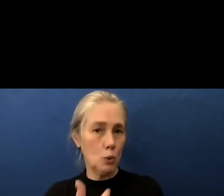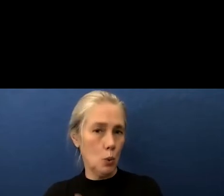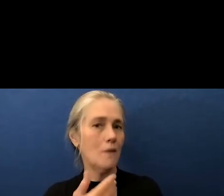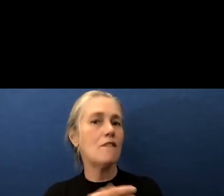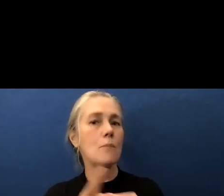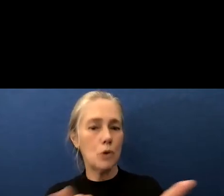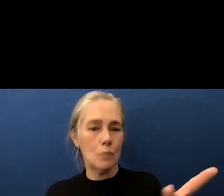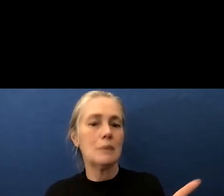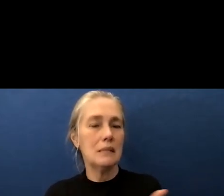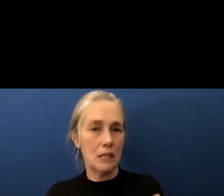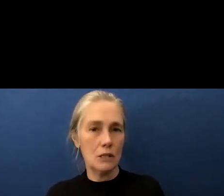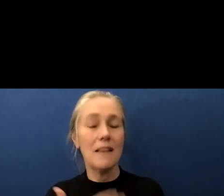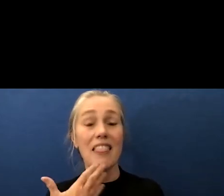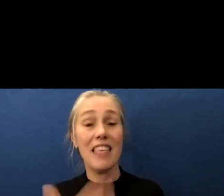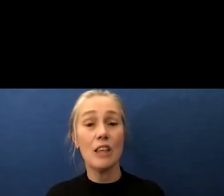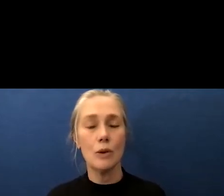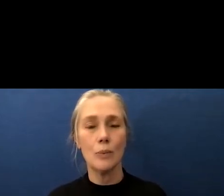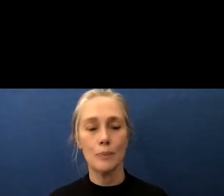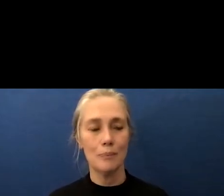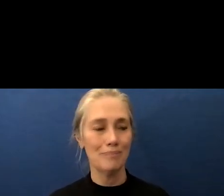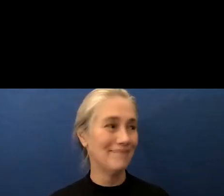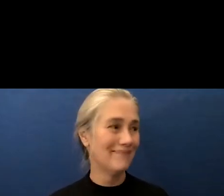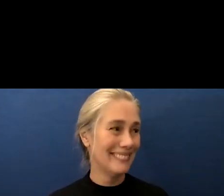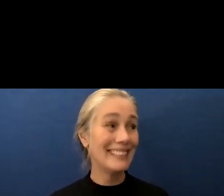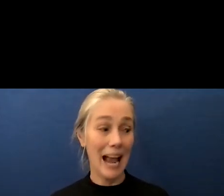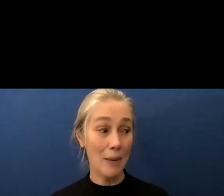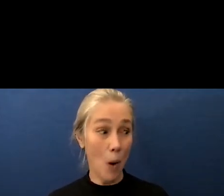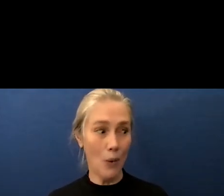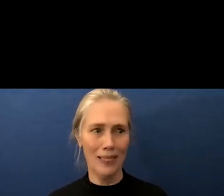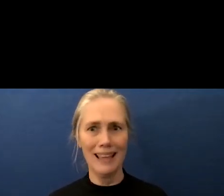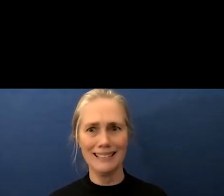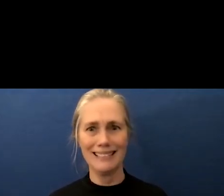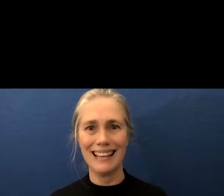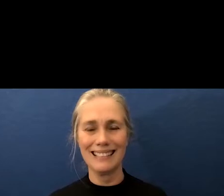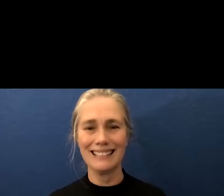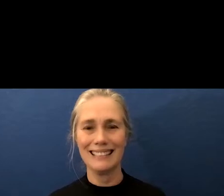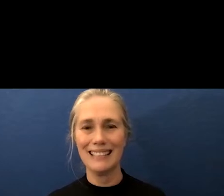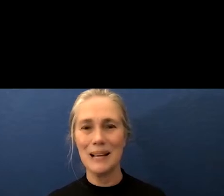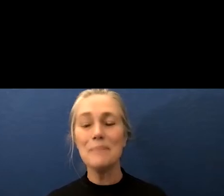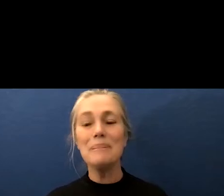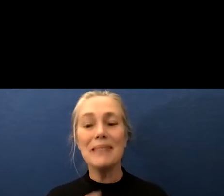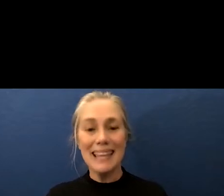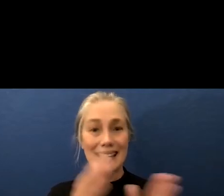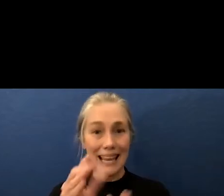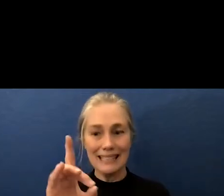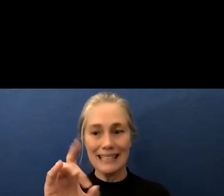thank you our next speaker is danny blunk